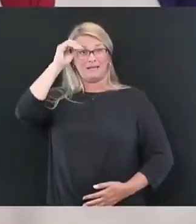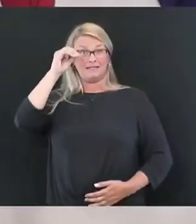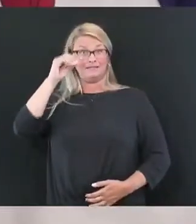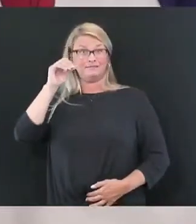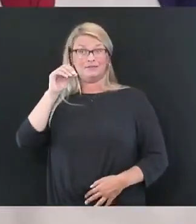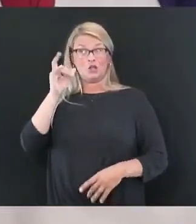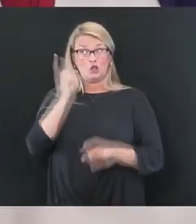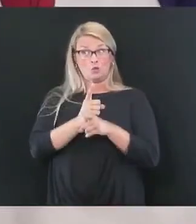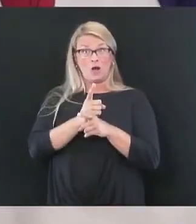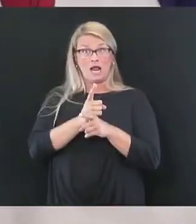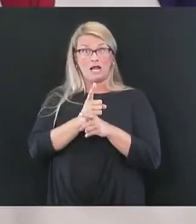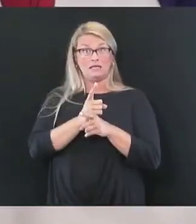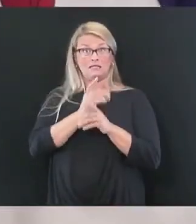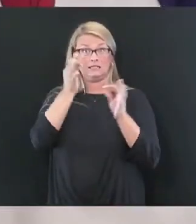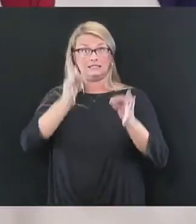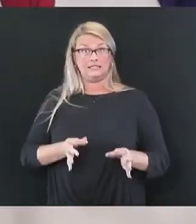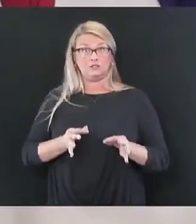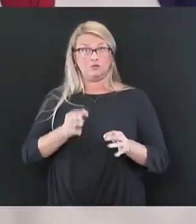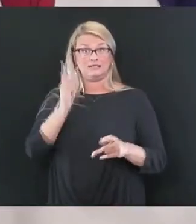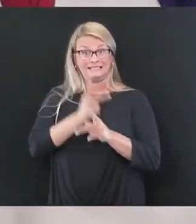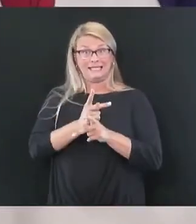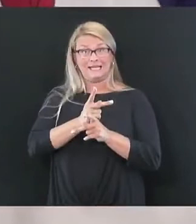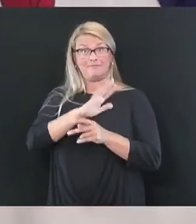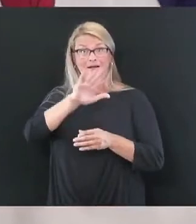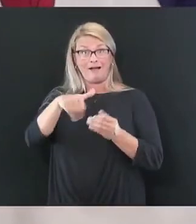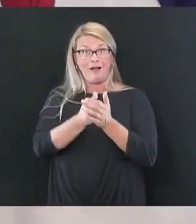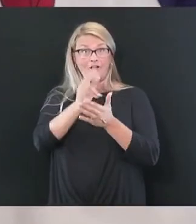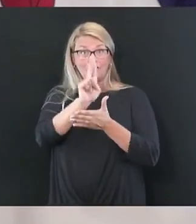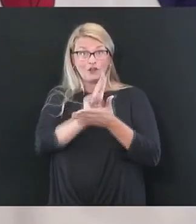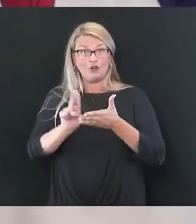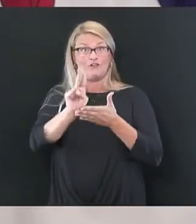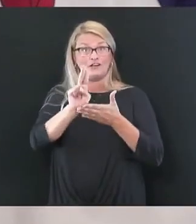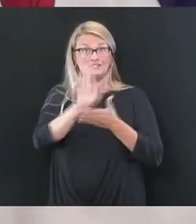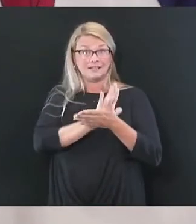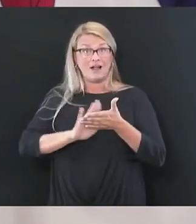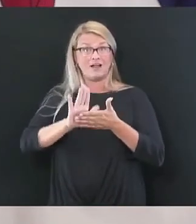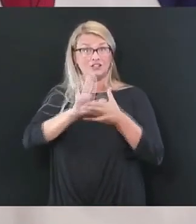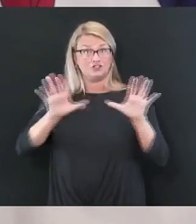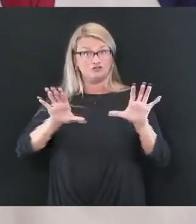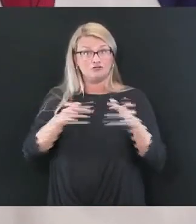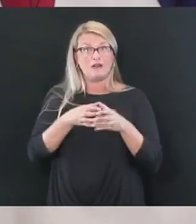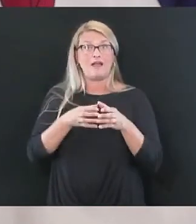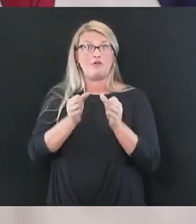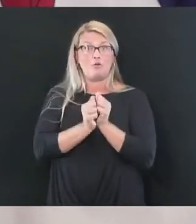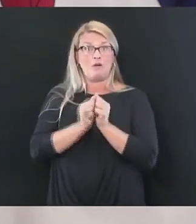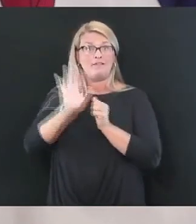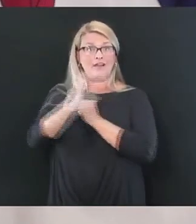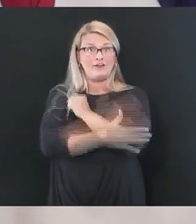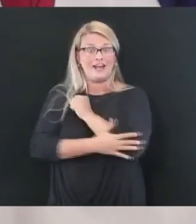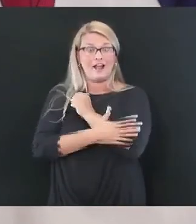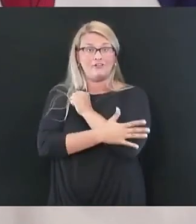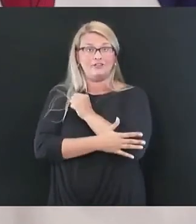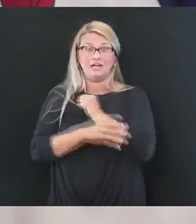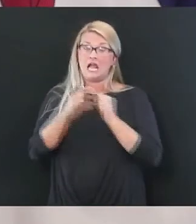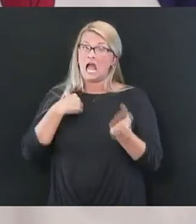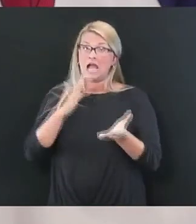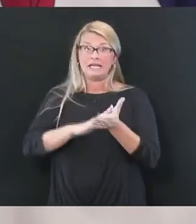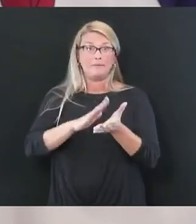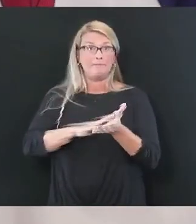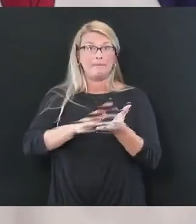right move was to keep everybody together. And, and I, commend, you know, President Gee in every way,